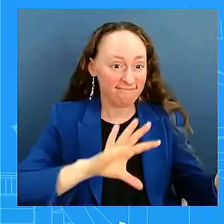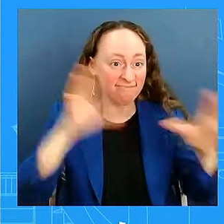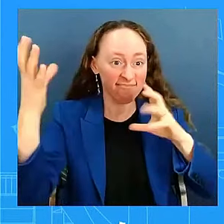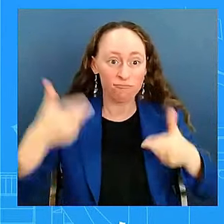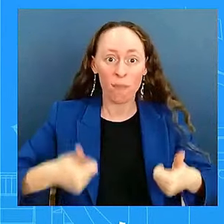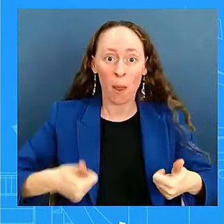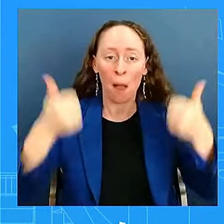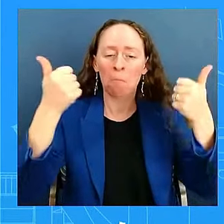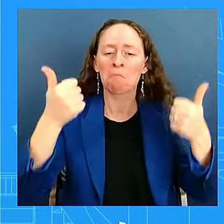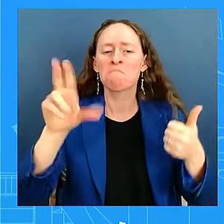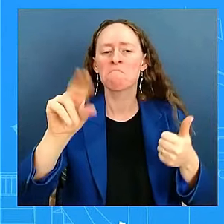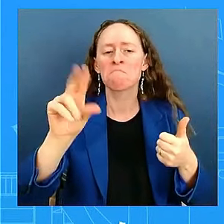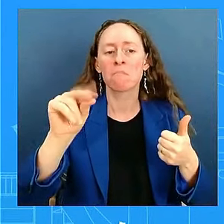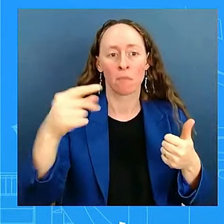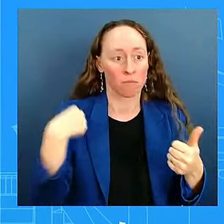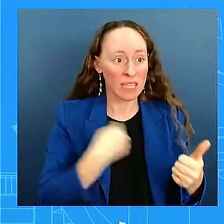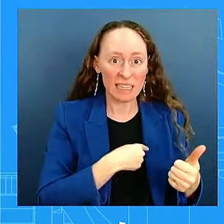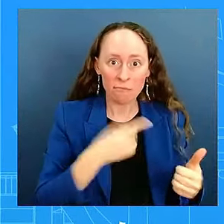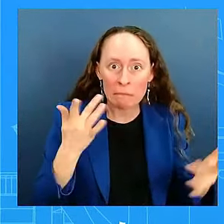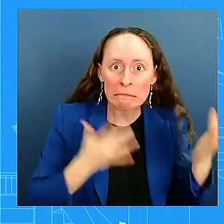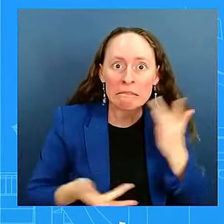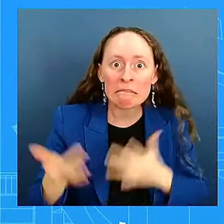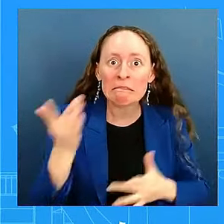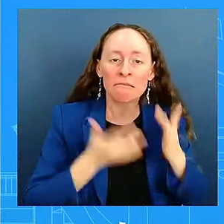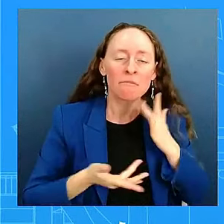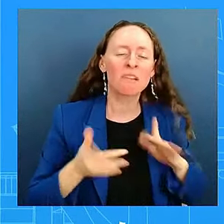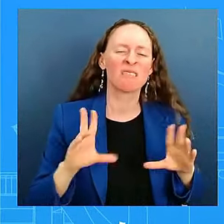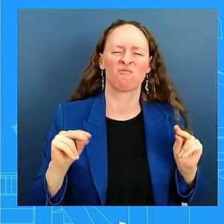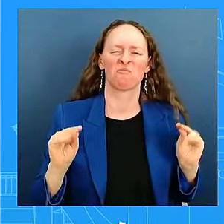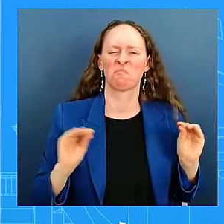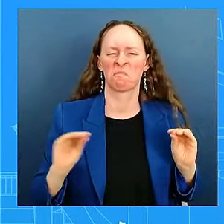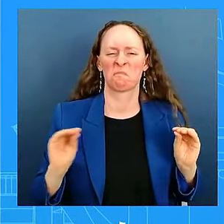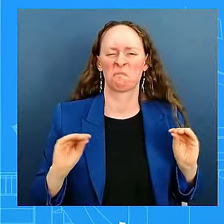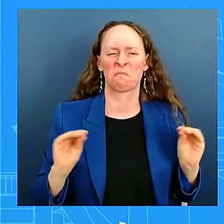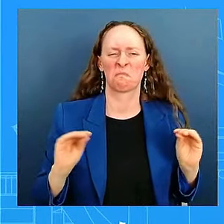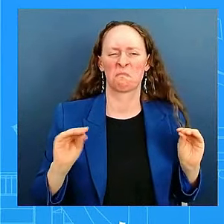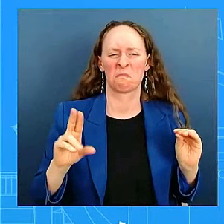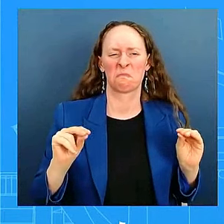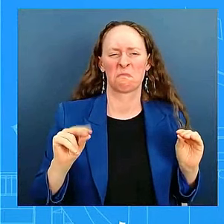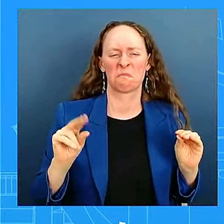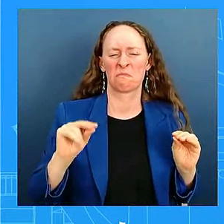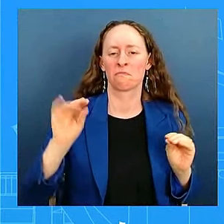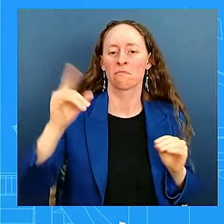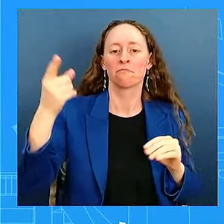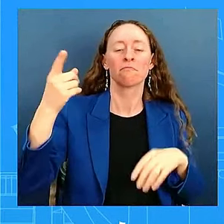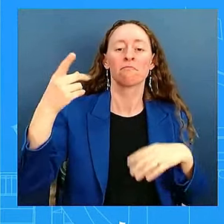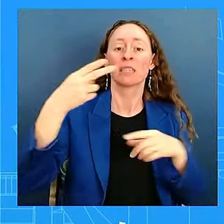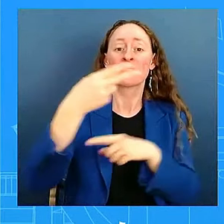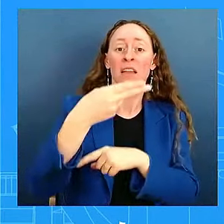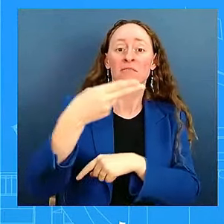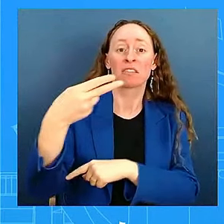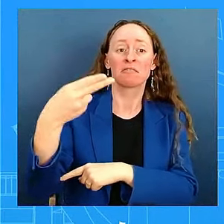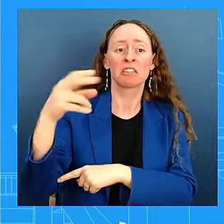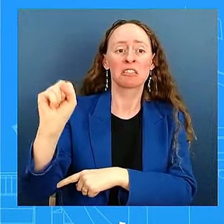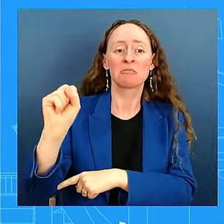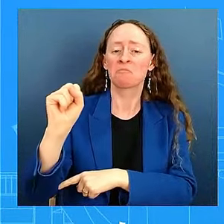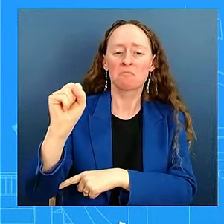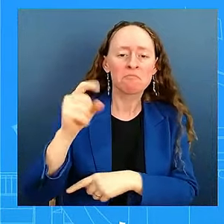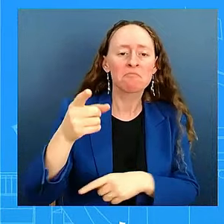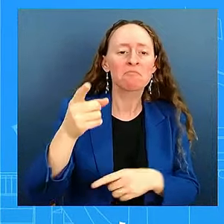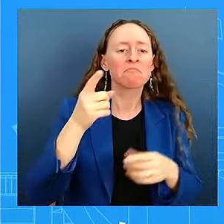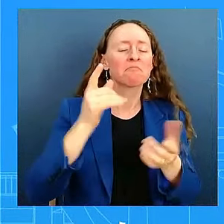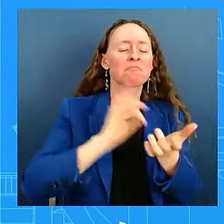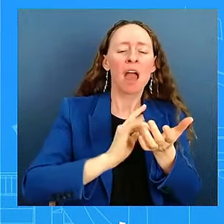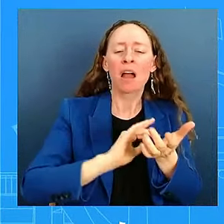Services, immediate impacts across medicines, medical devices, and infant formula for consumers, parents, and caregivers should be limited.